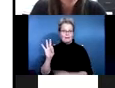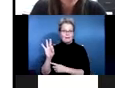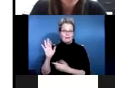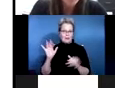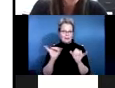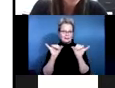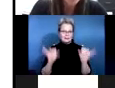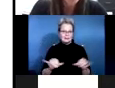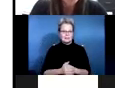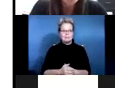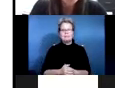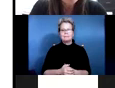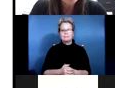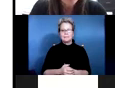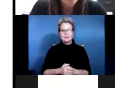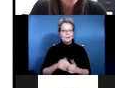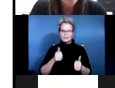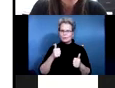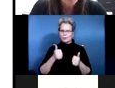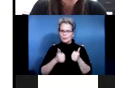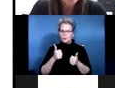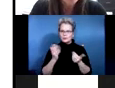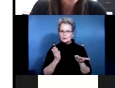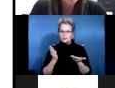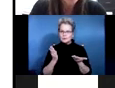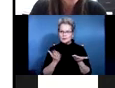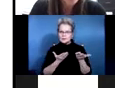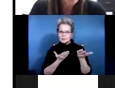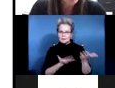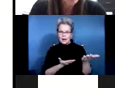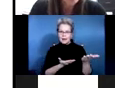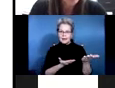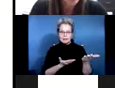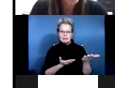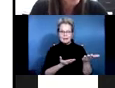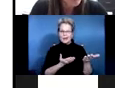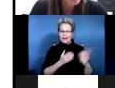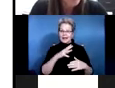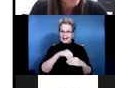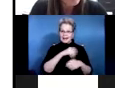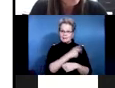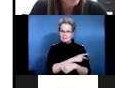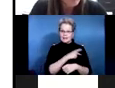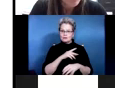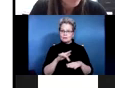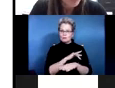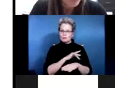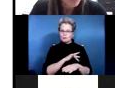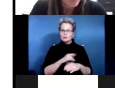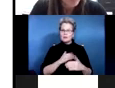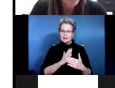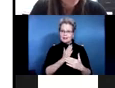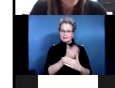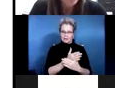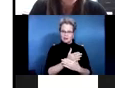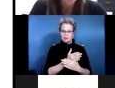shows the type of services that, um, our clients can receive during the inpatient early intervention phase, which is this particular